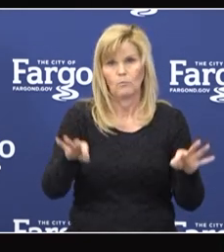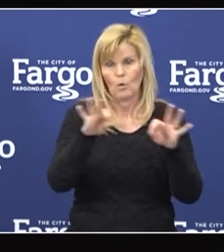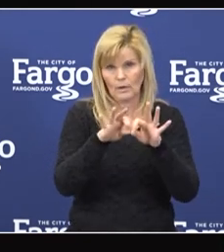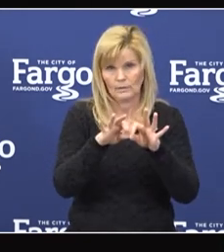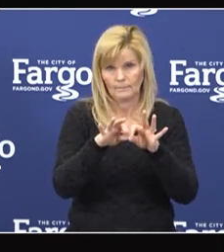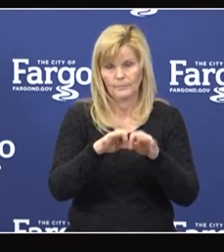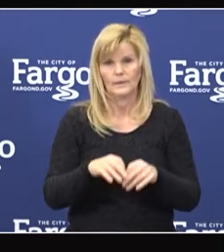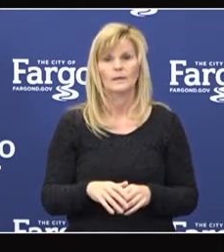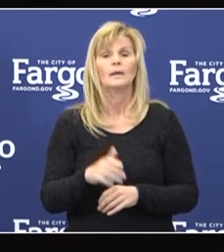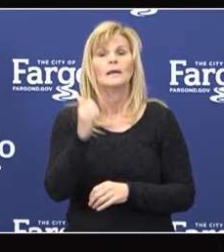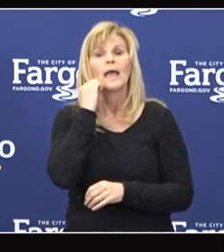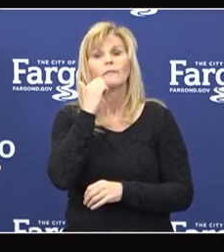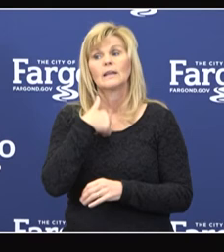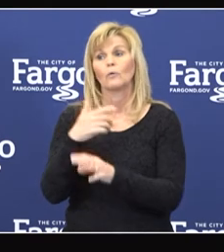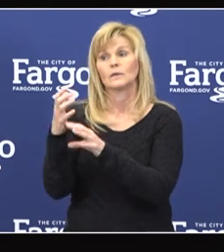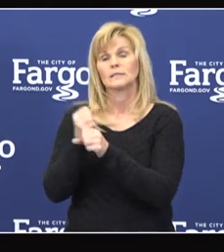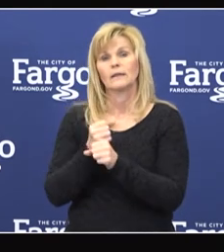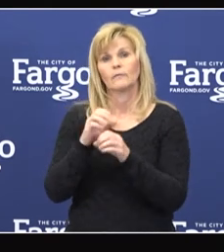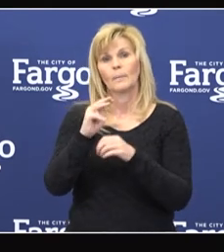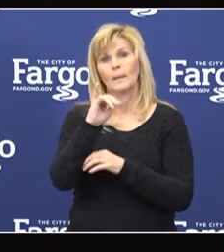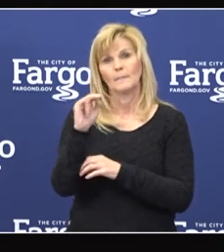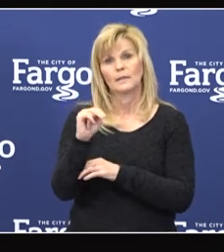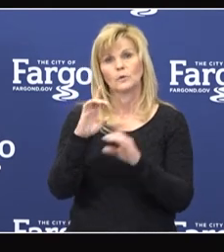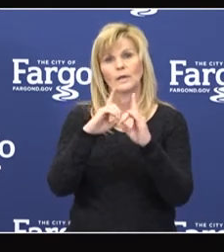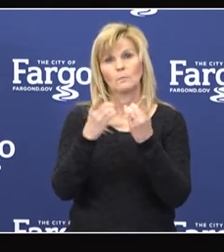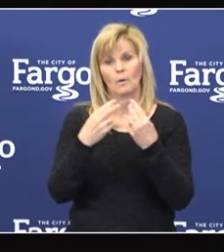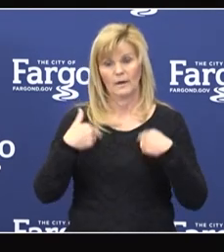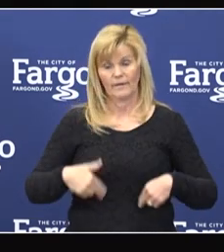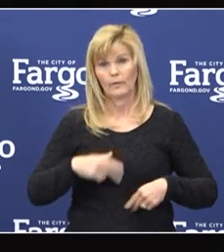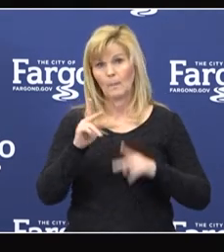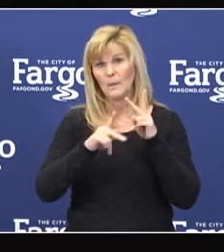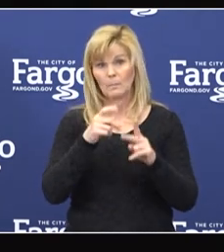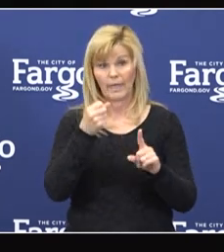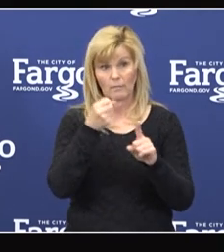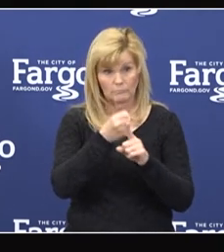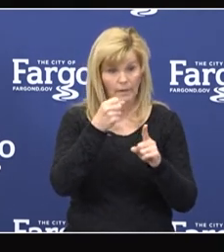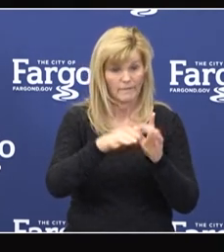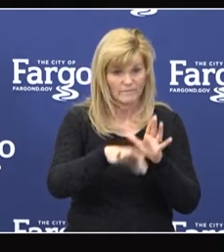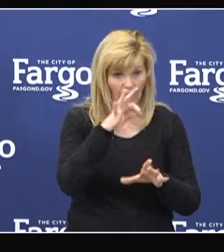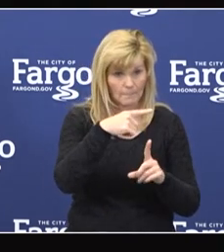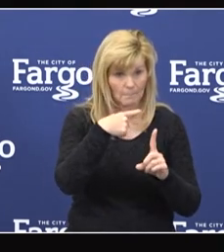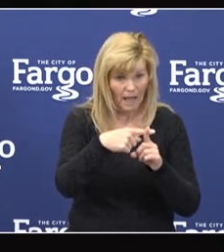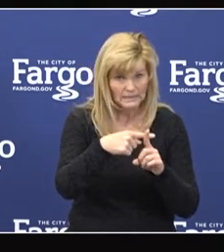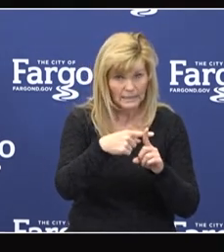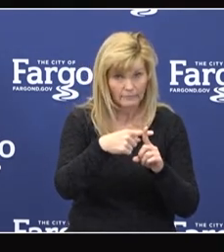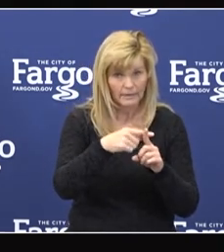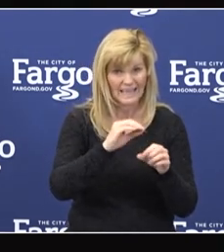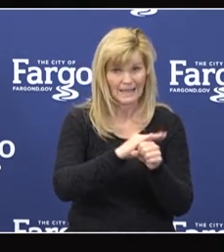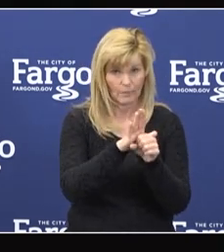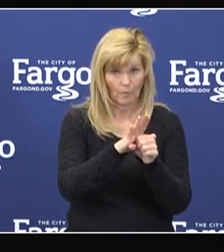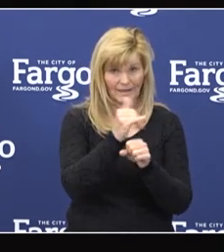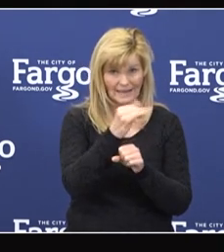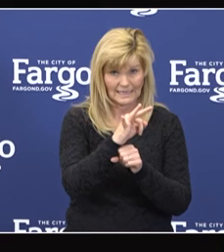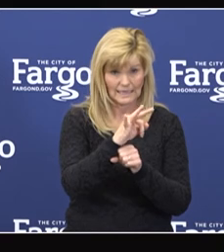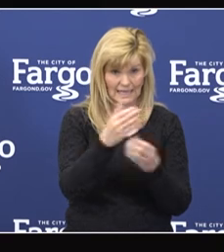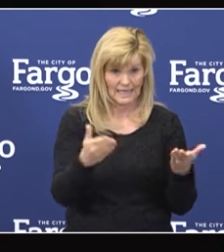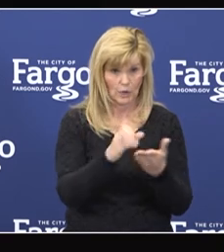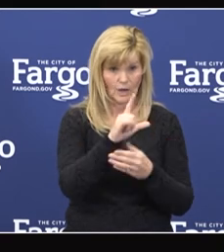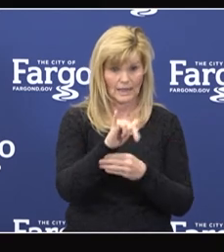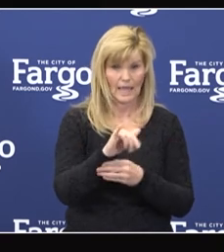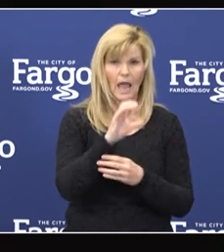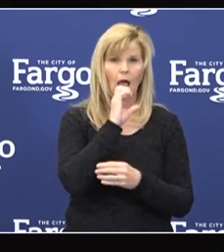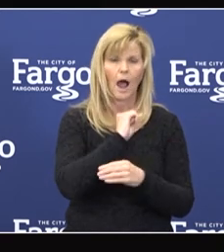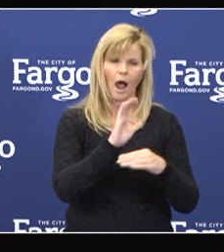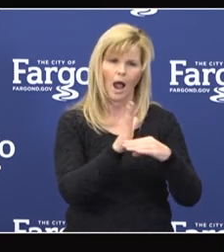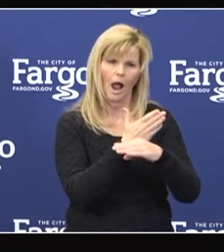data we received from the Minnesota Department of Health, individuals testing positive for COVID-19 in Clay County reveal the average age is